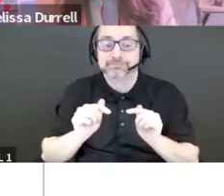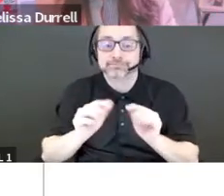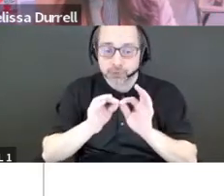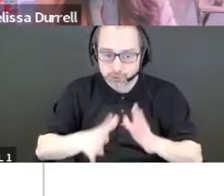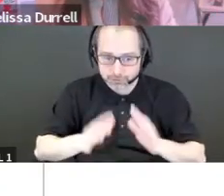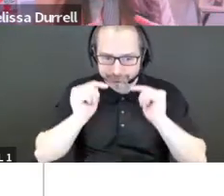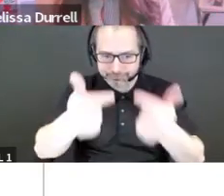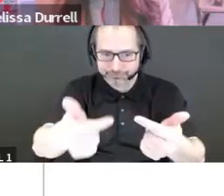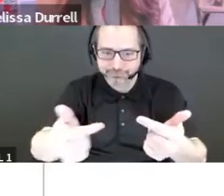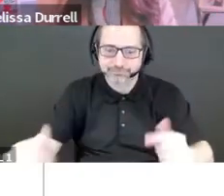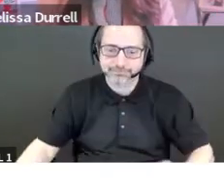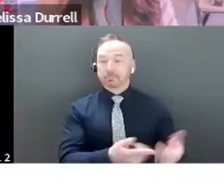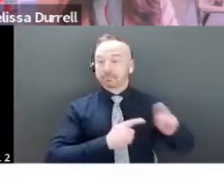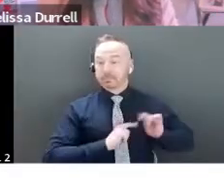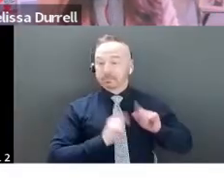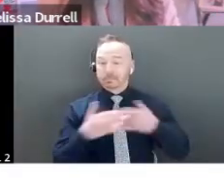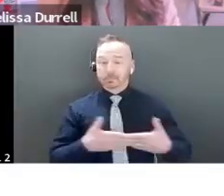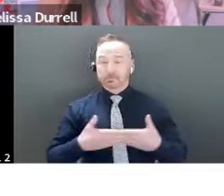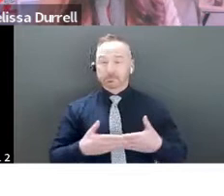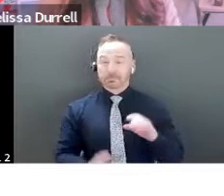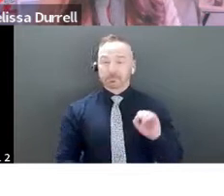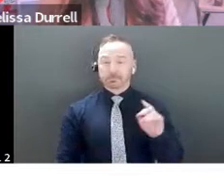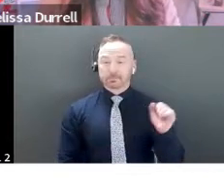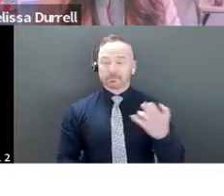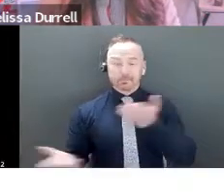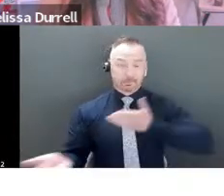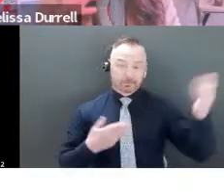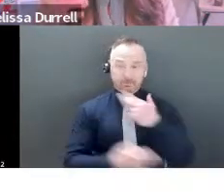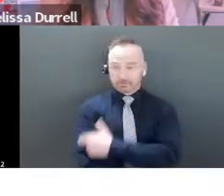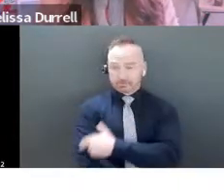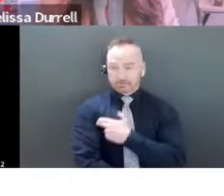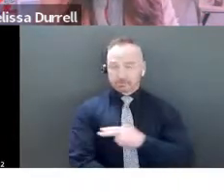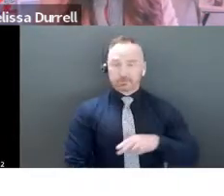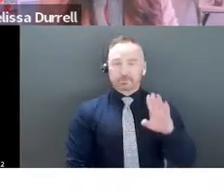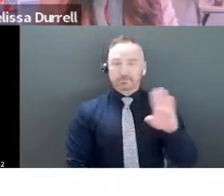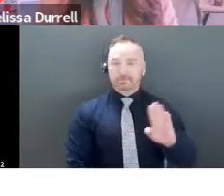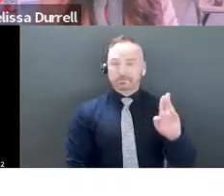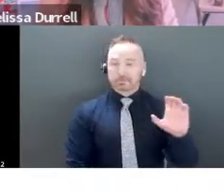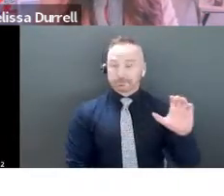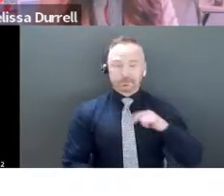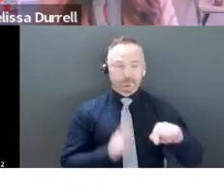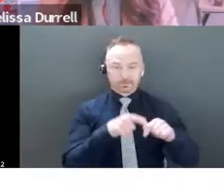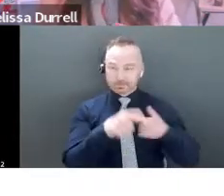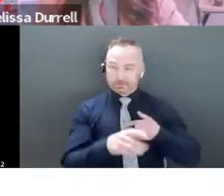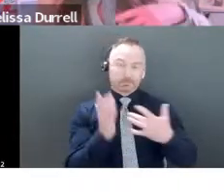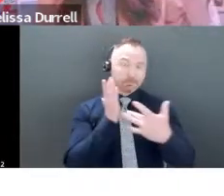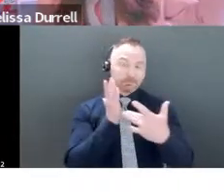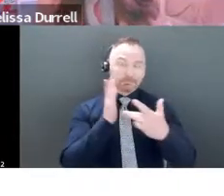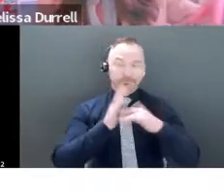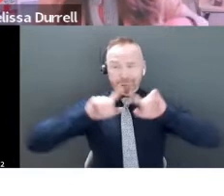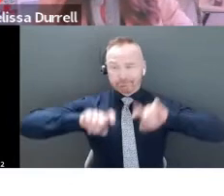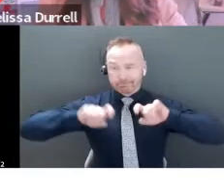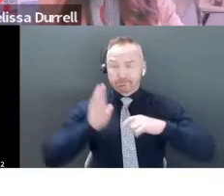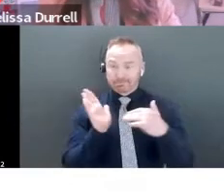was rushed into a hospital in Burnaby, BC. And they took her blood sample. And because they were testing ViewsIQ technology, a doctor